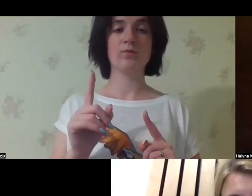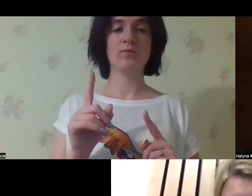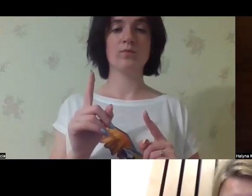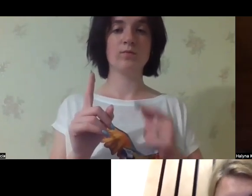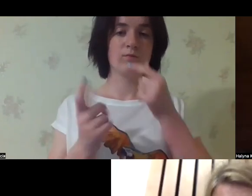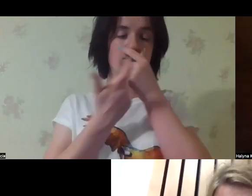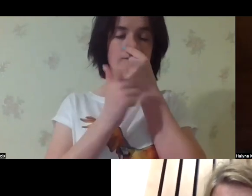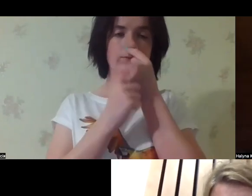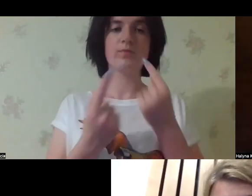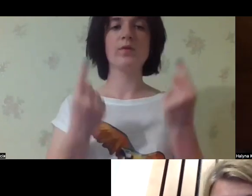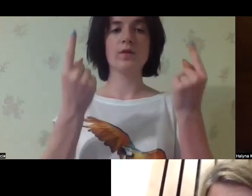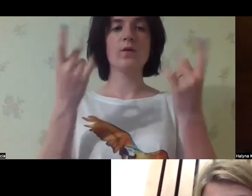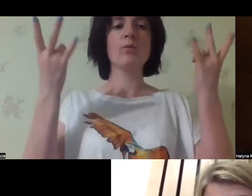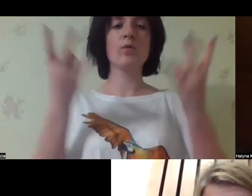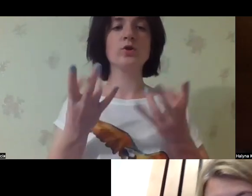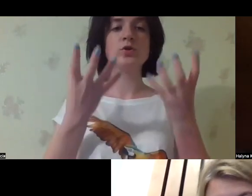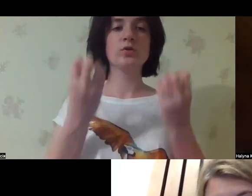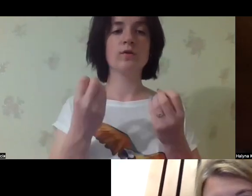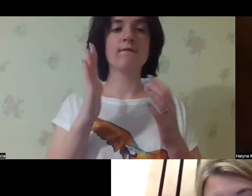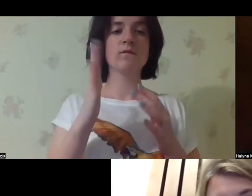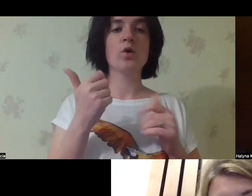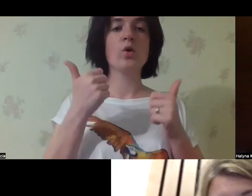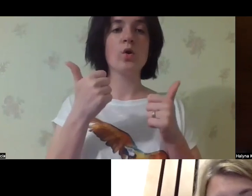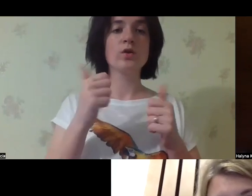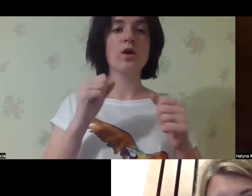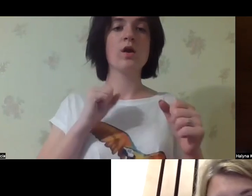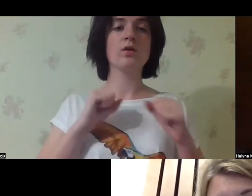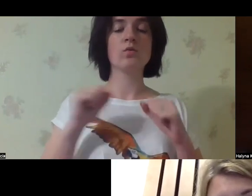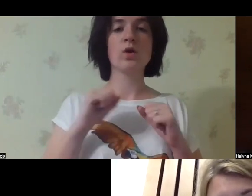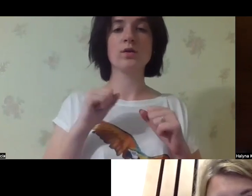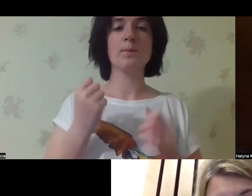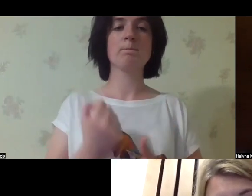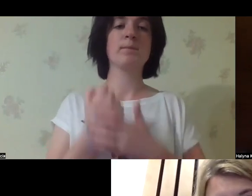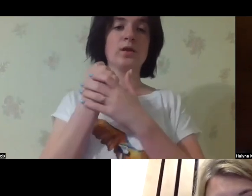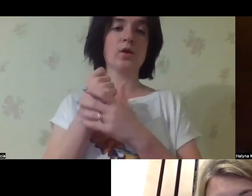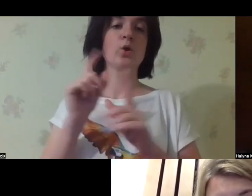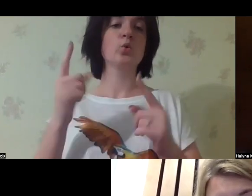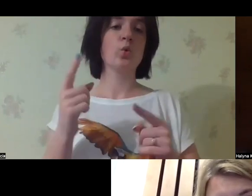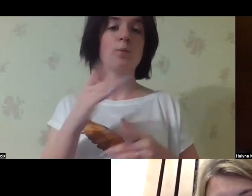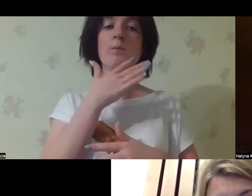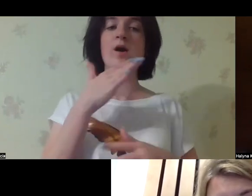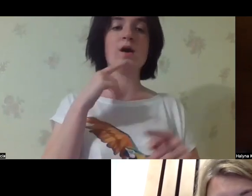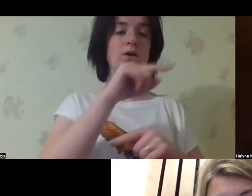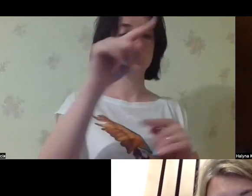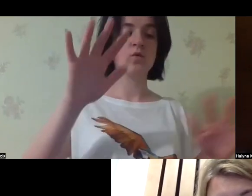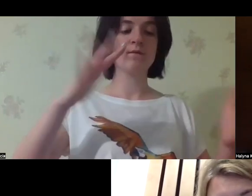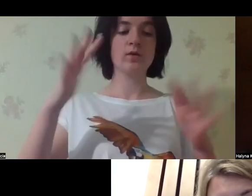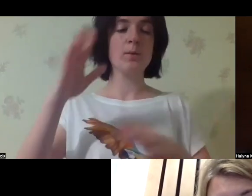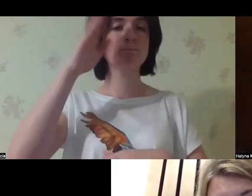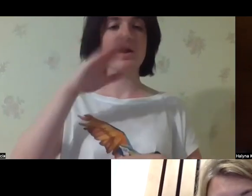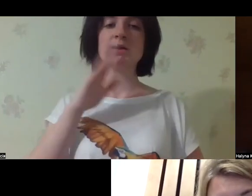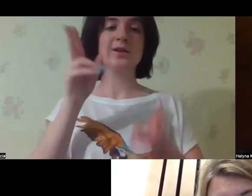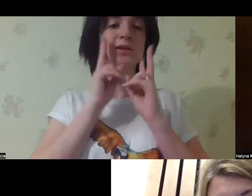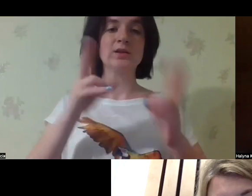that there is a huge need for good advocacy support, because in